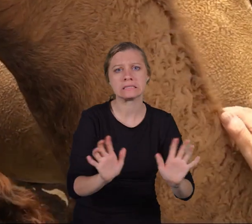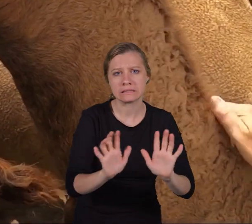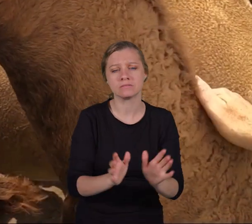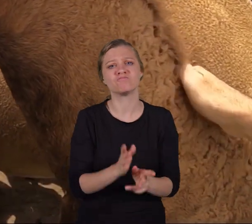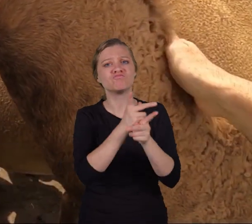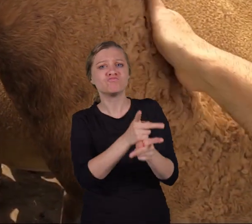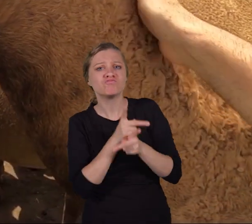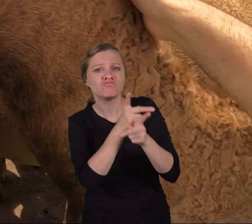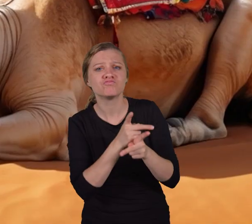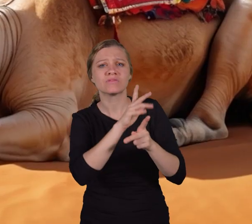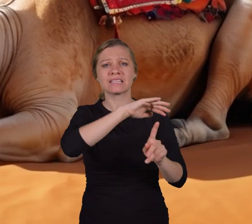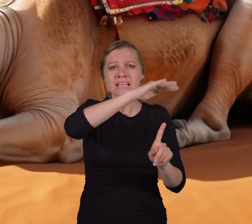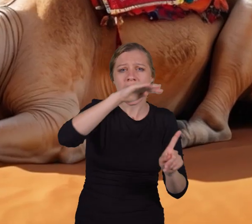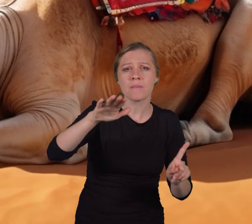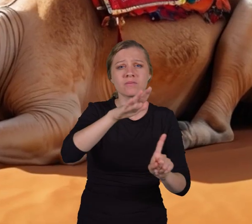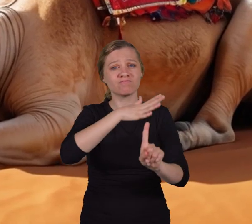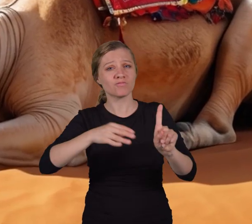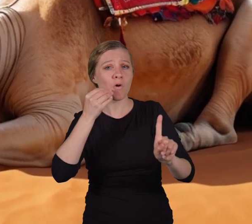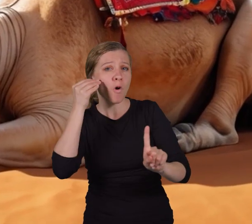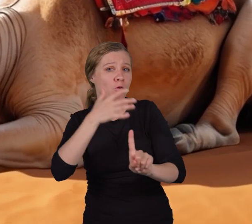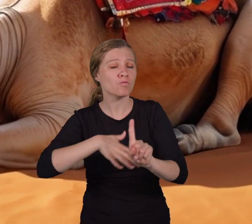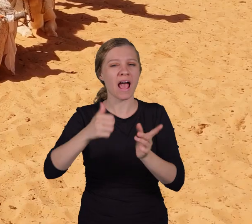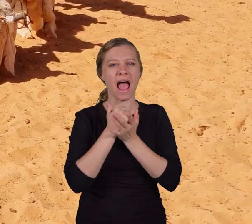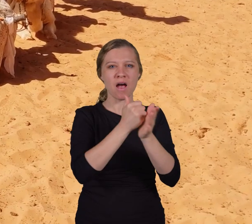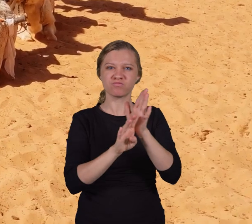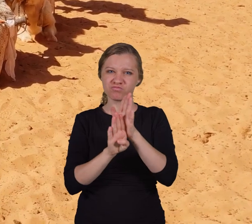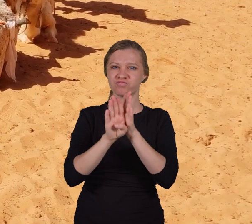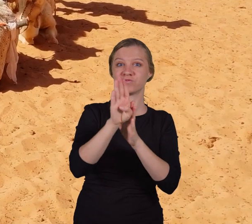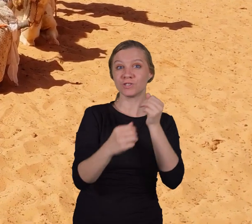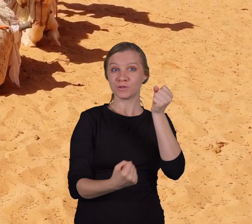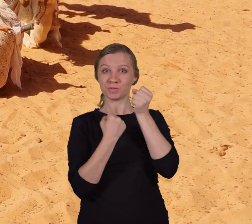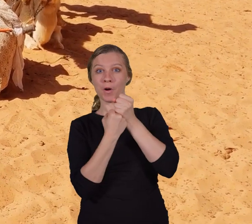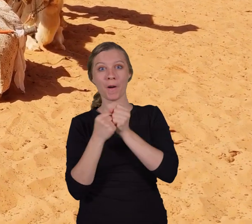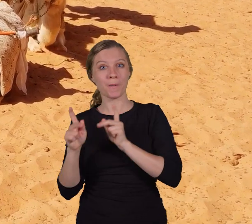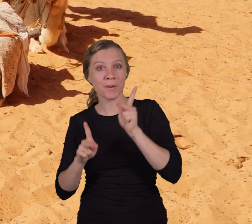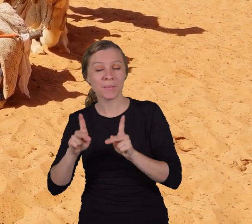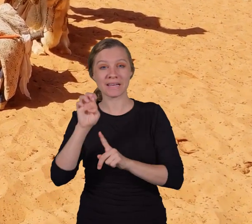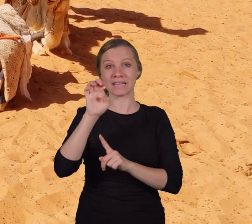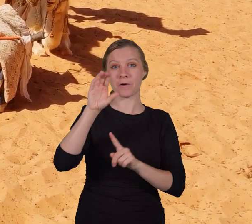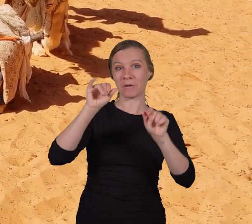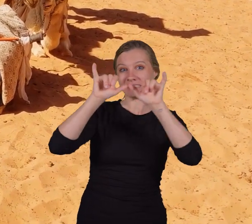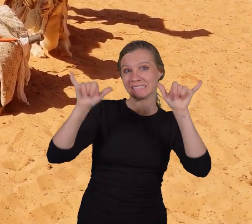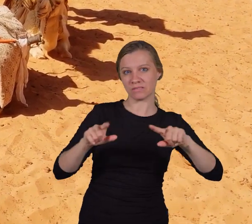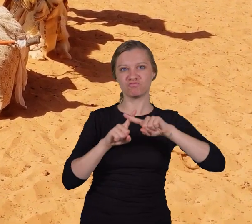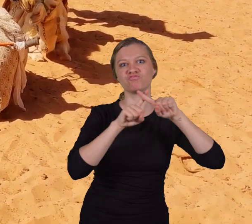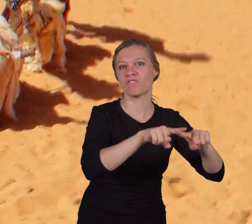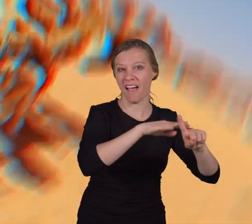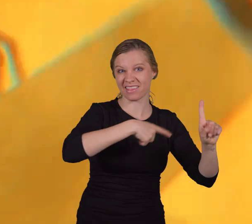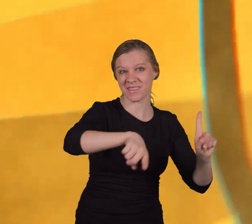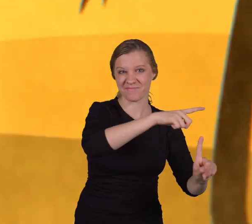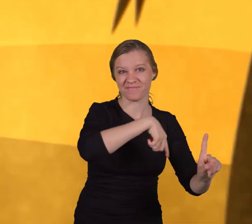camels and their habitats, we can help them continue to thrive and support the people and ecosystems that rely on them.